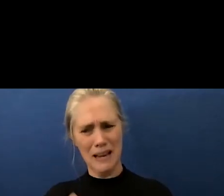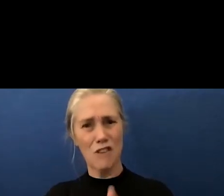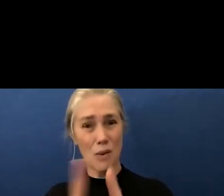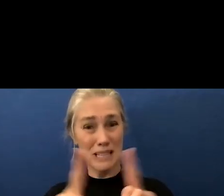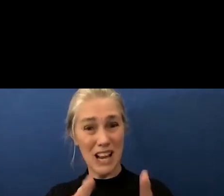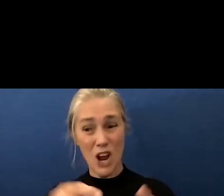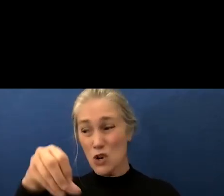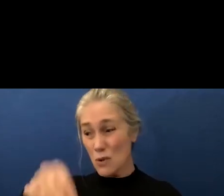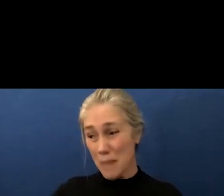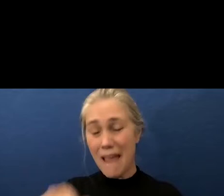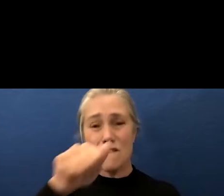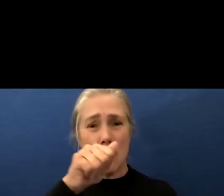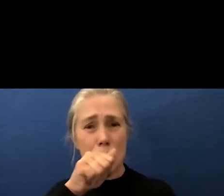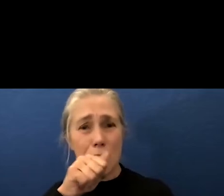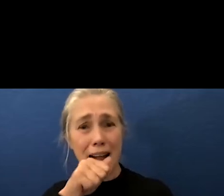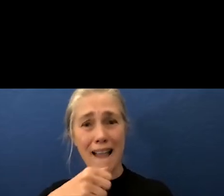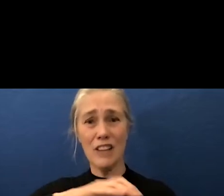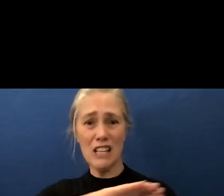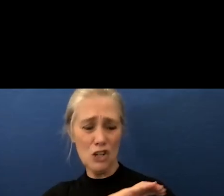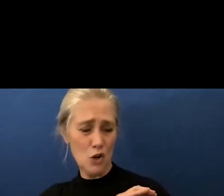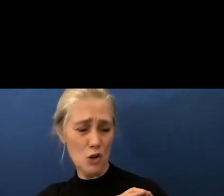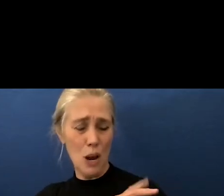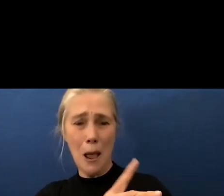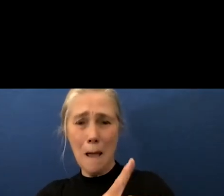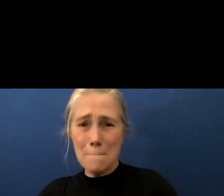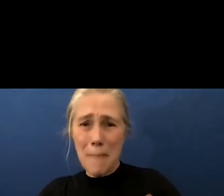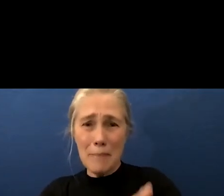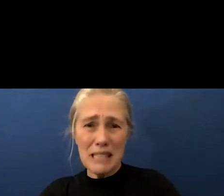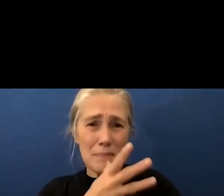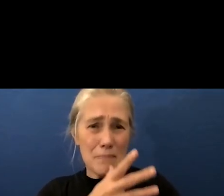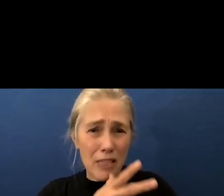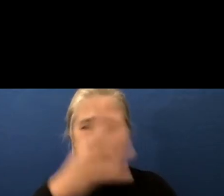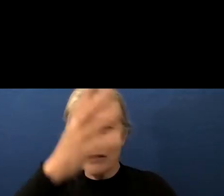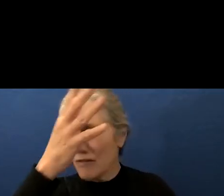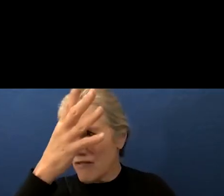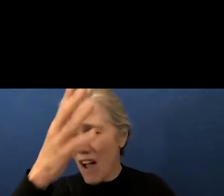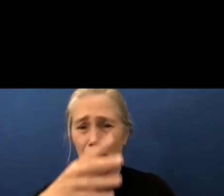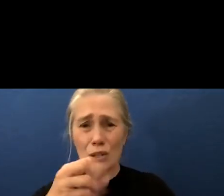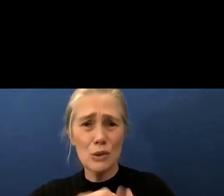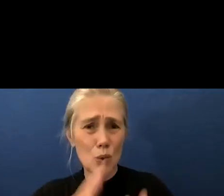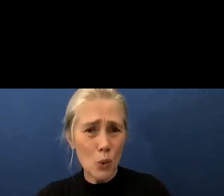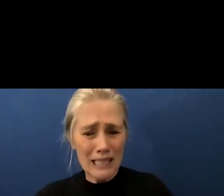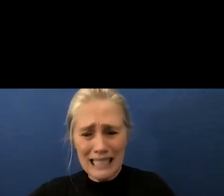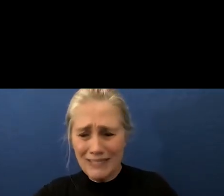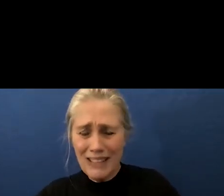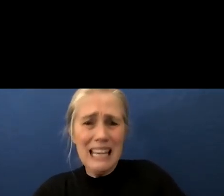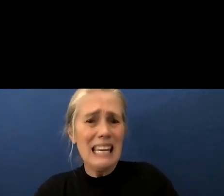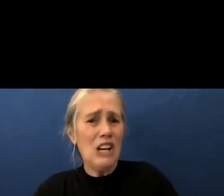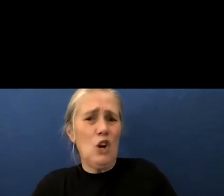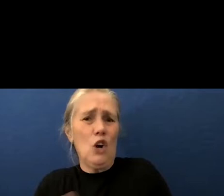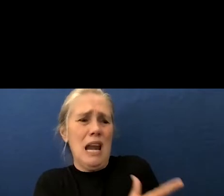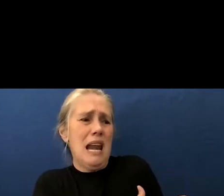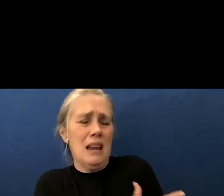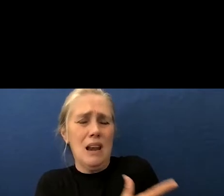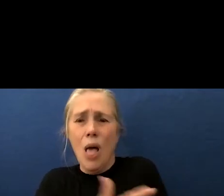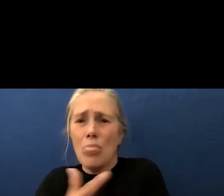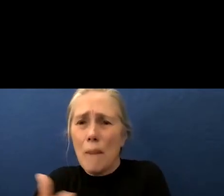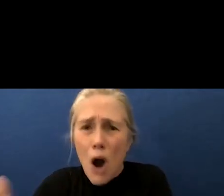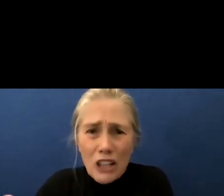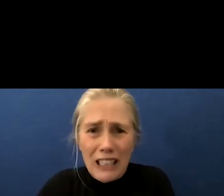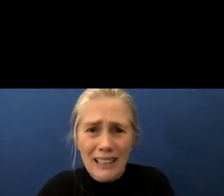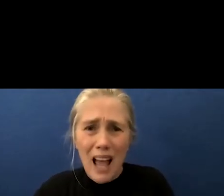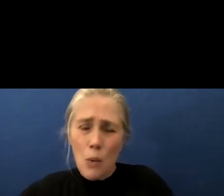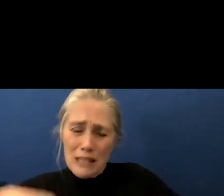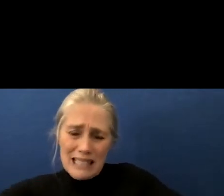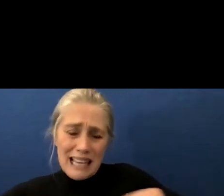pay to have a private security guard babysit mothers fathers students children and infants here in a parking lot but you can go ahead